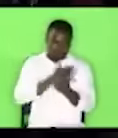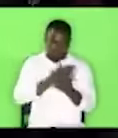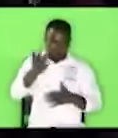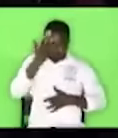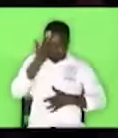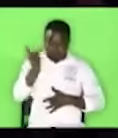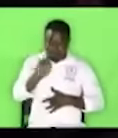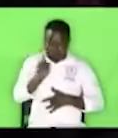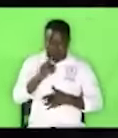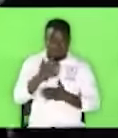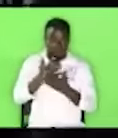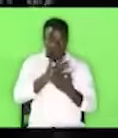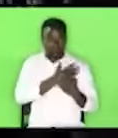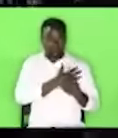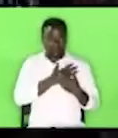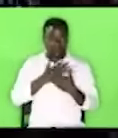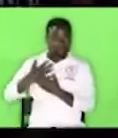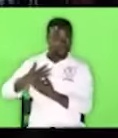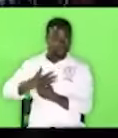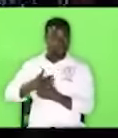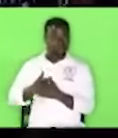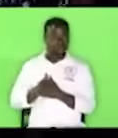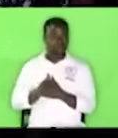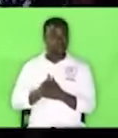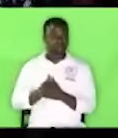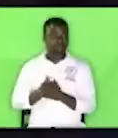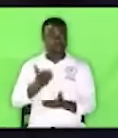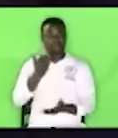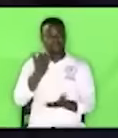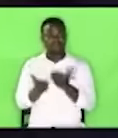listen you may be in a challenge